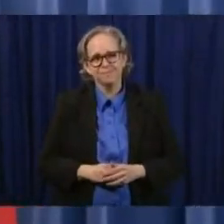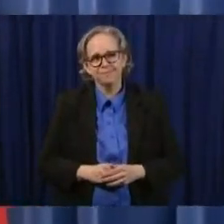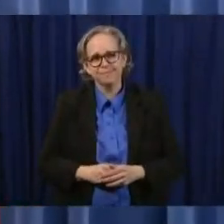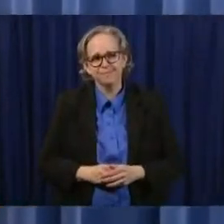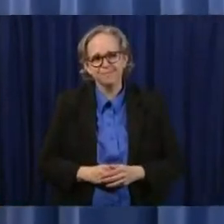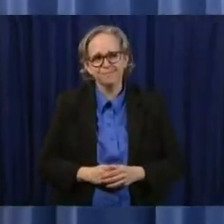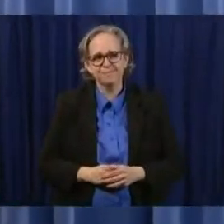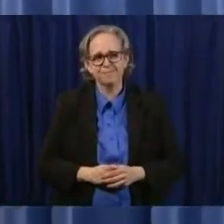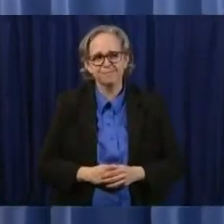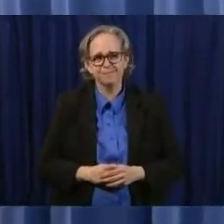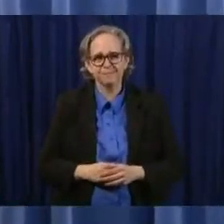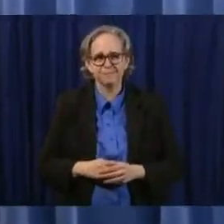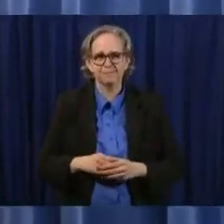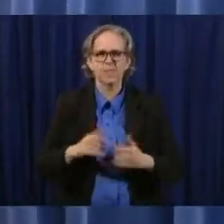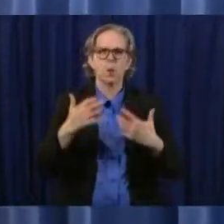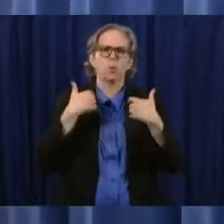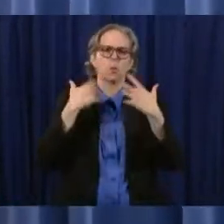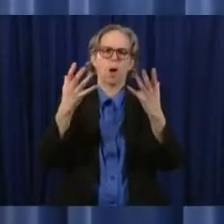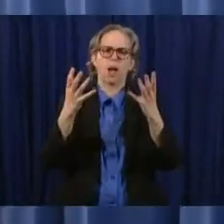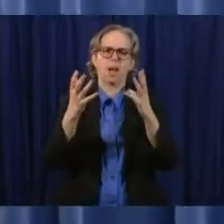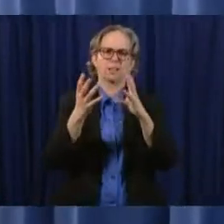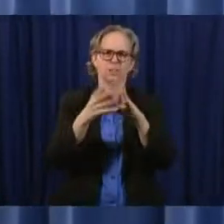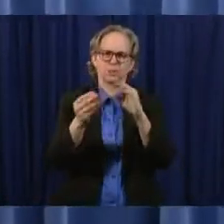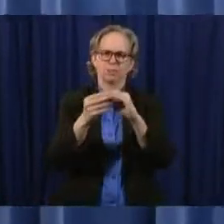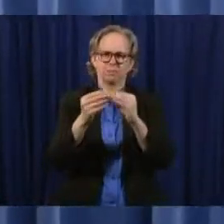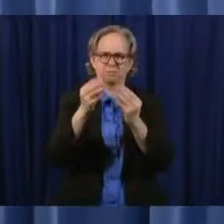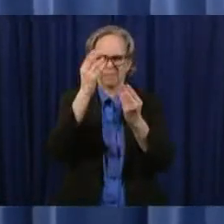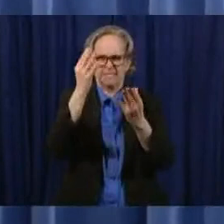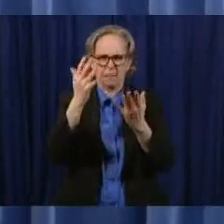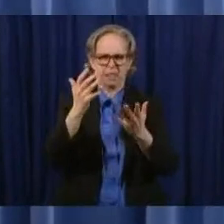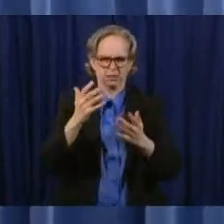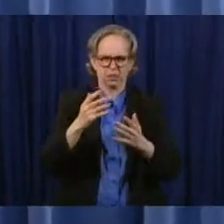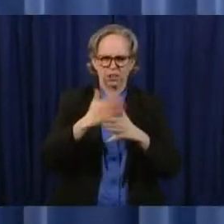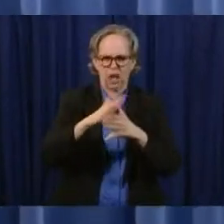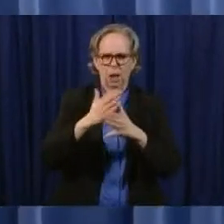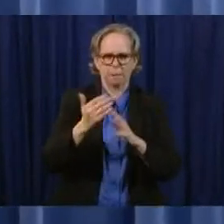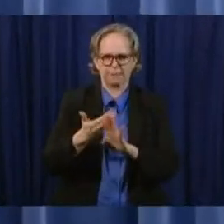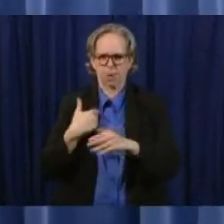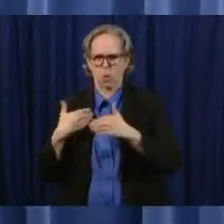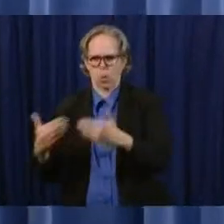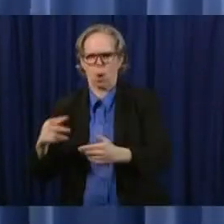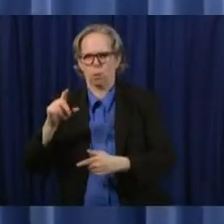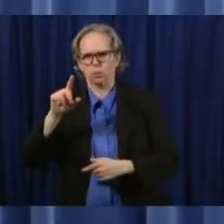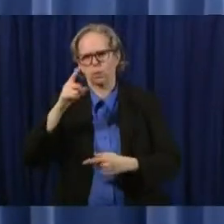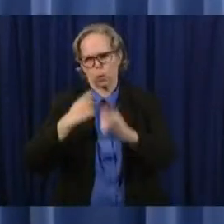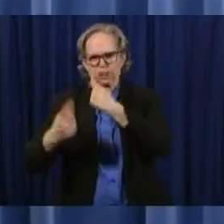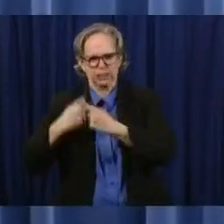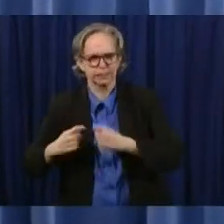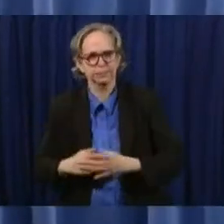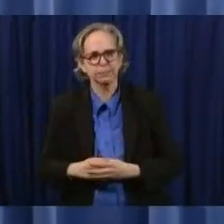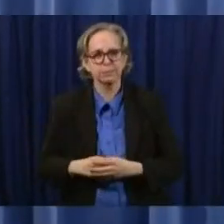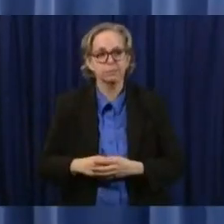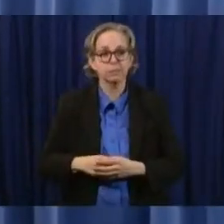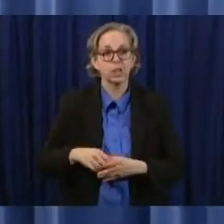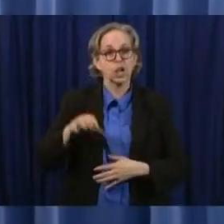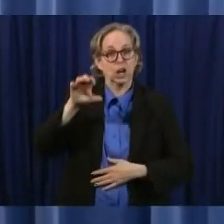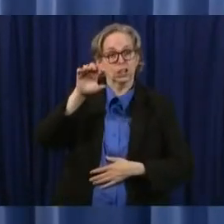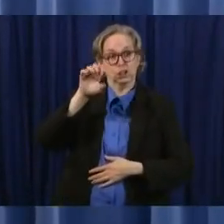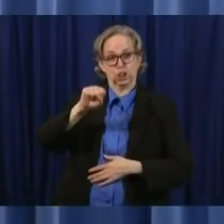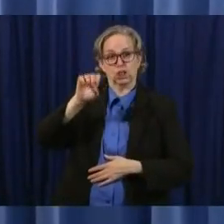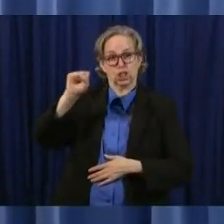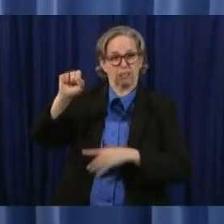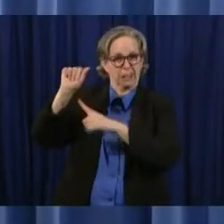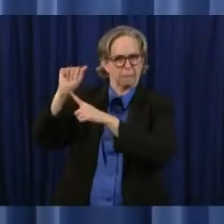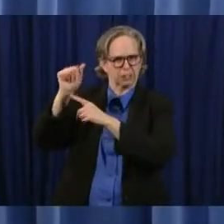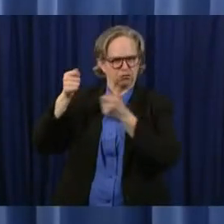information right before we get to questions this will not take long but this is social security administration has asked us to make this